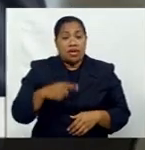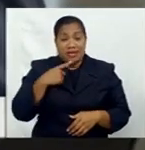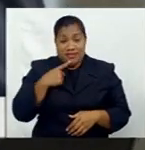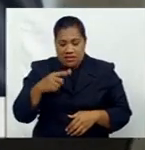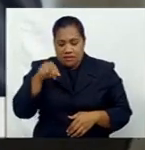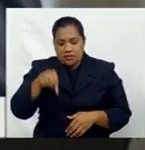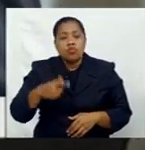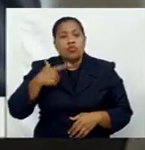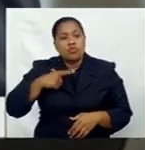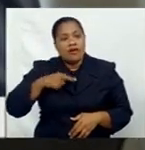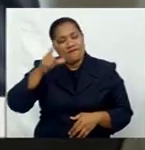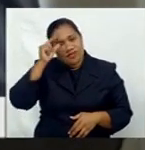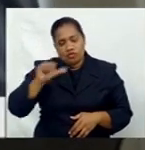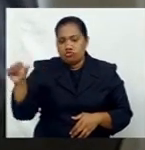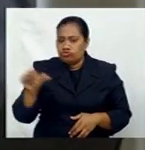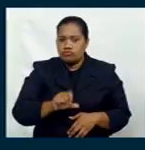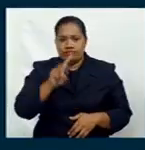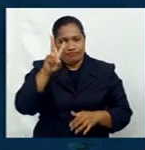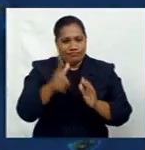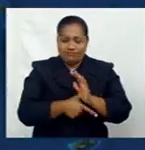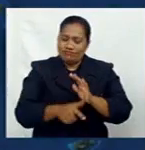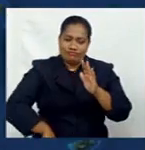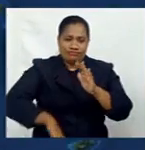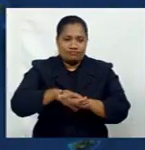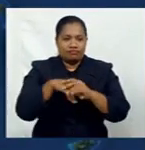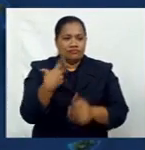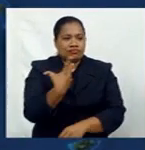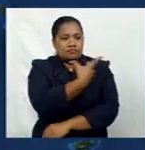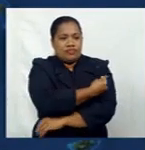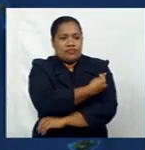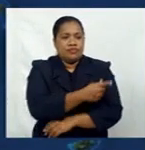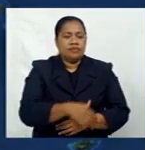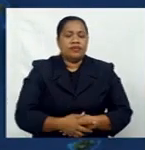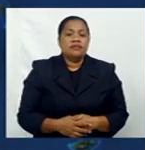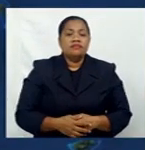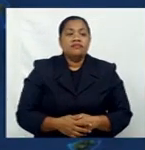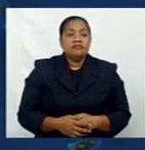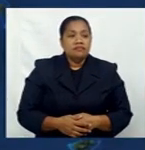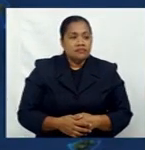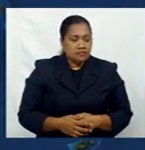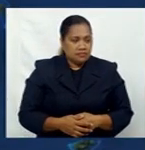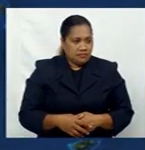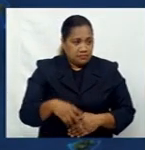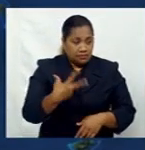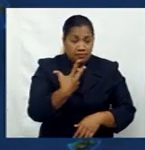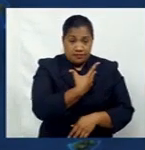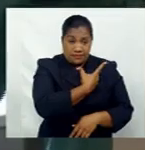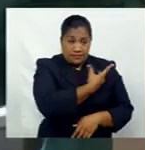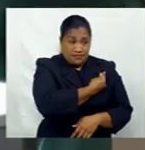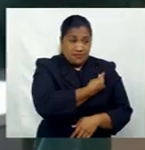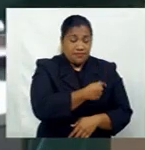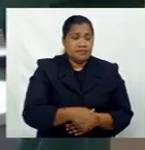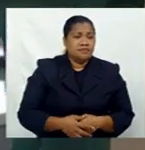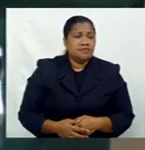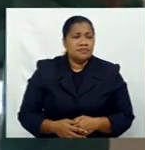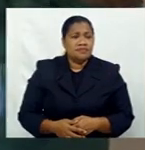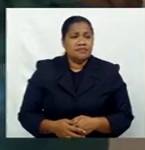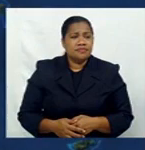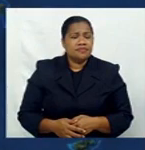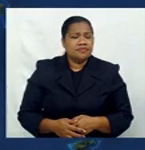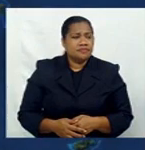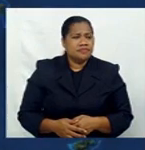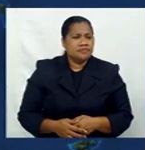complete their vaccination cycle. Also the natural immunity after you get an infection, it tends to, you know,